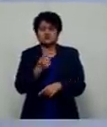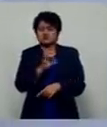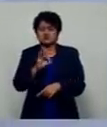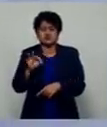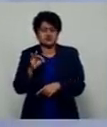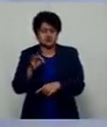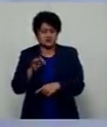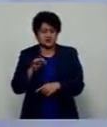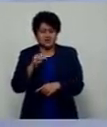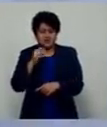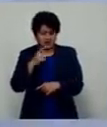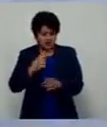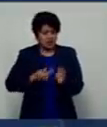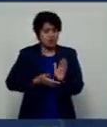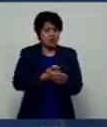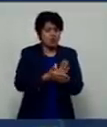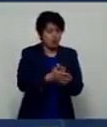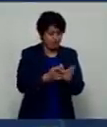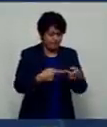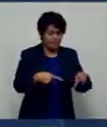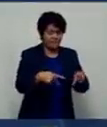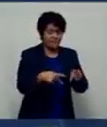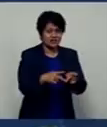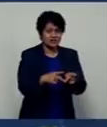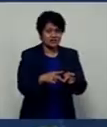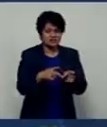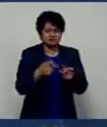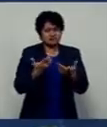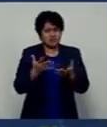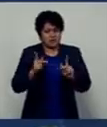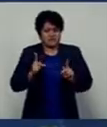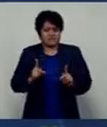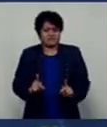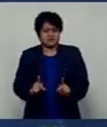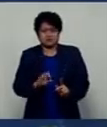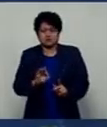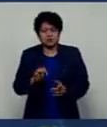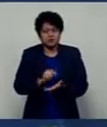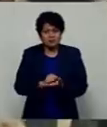reach various vaccination sites due to their physical condition.